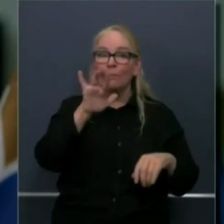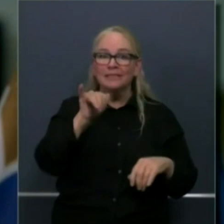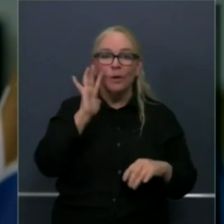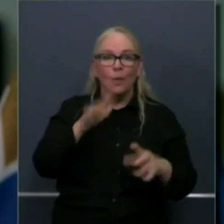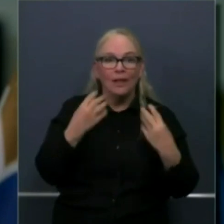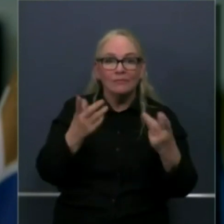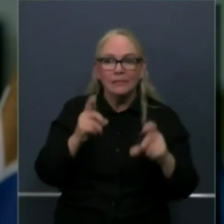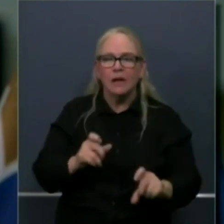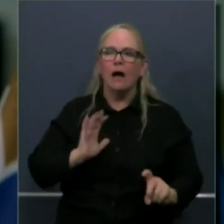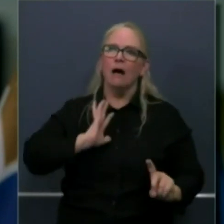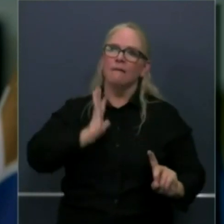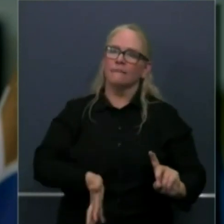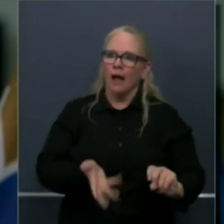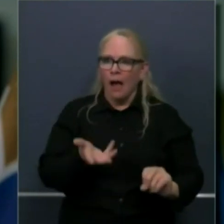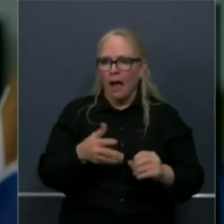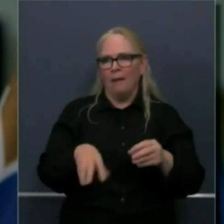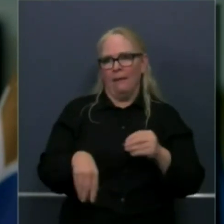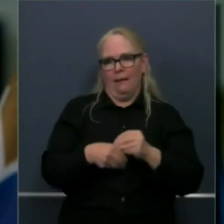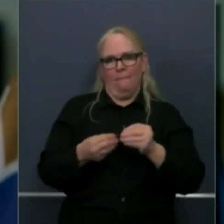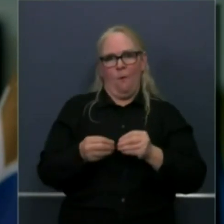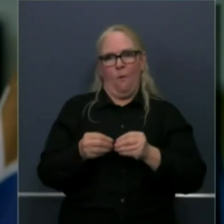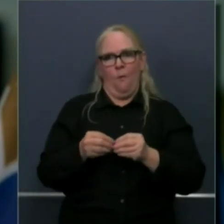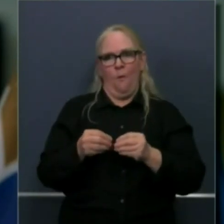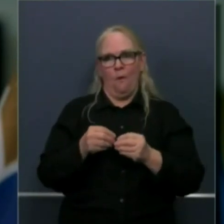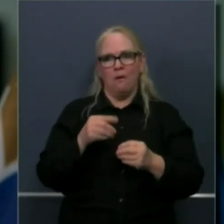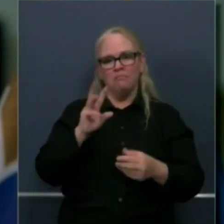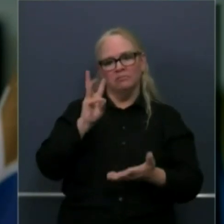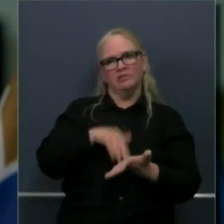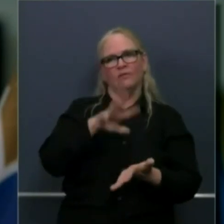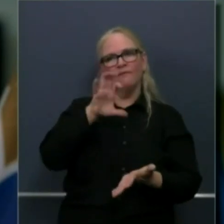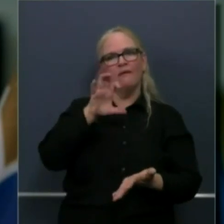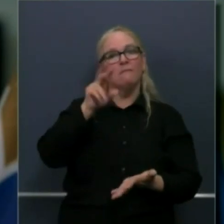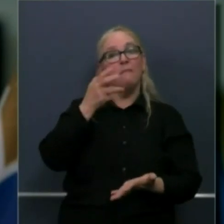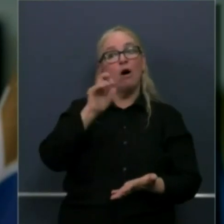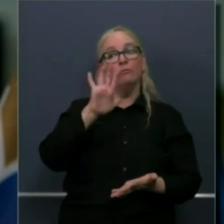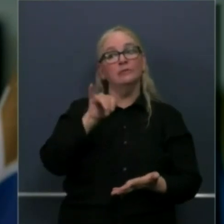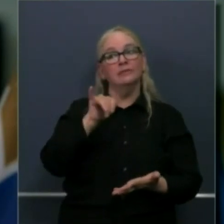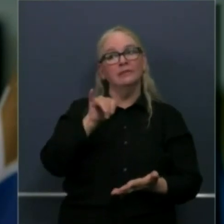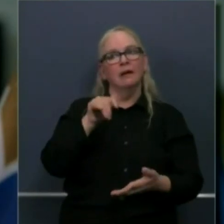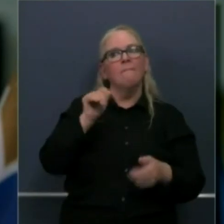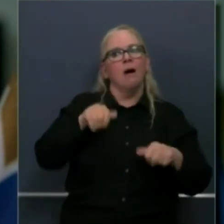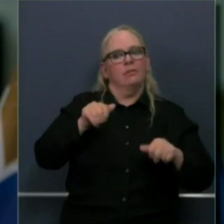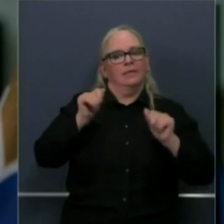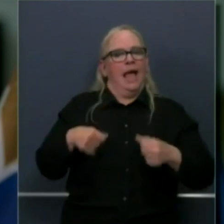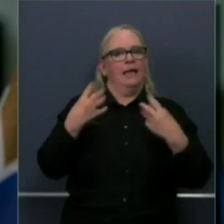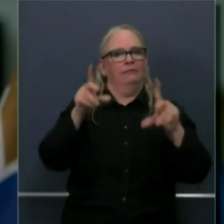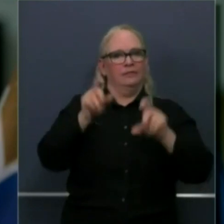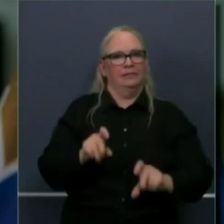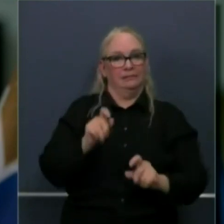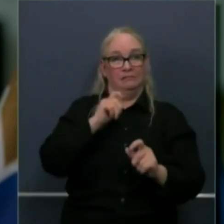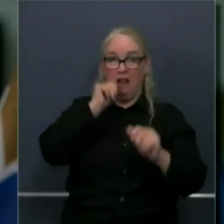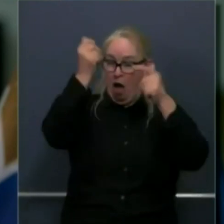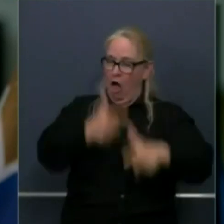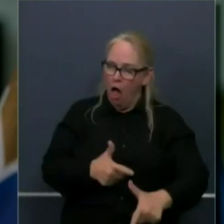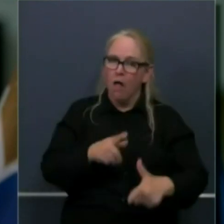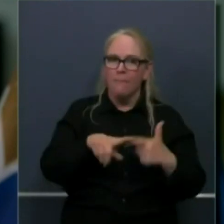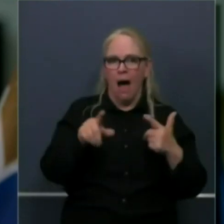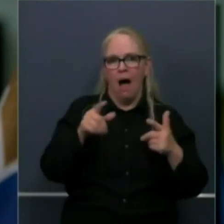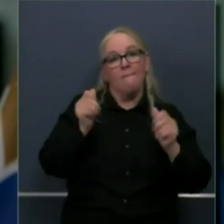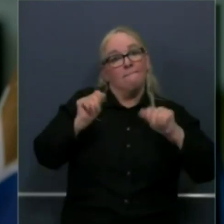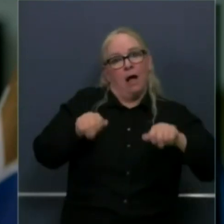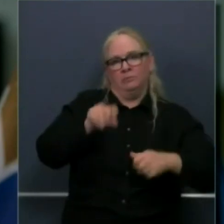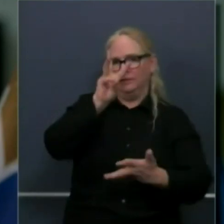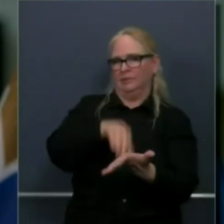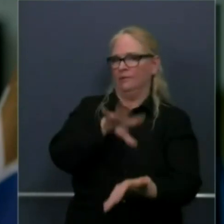,500 in that capacity. Again, not all of them by any stretch are going to start testing, and they can't all do it